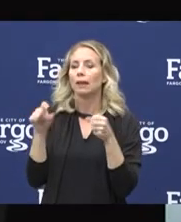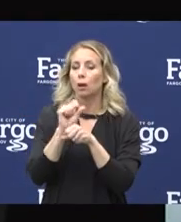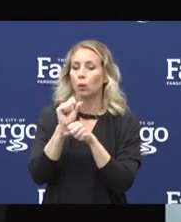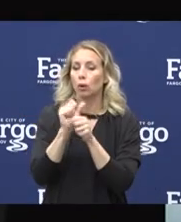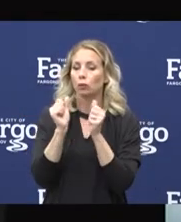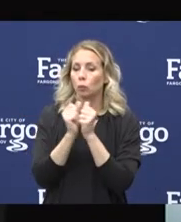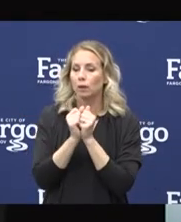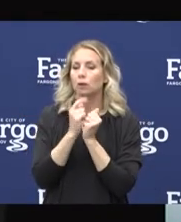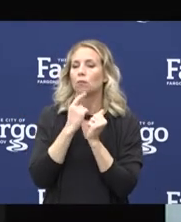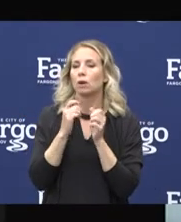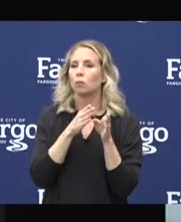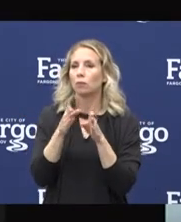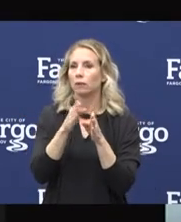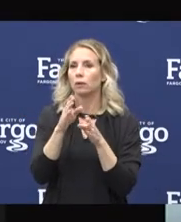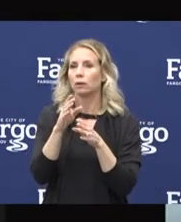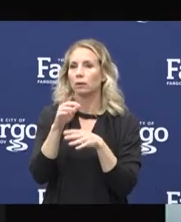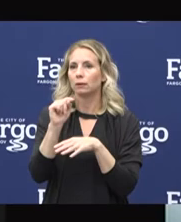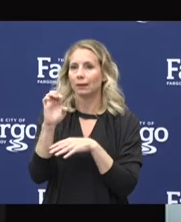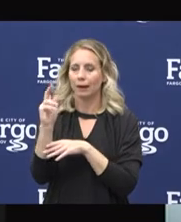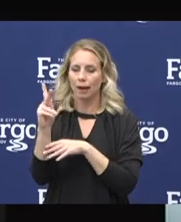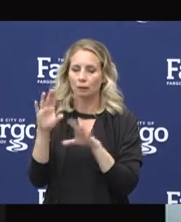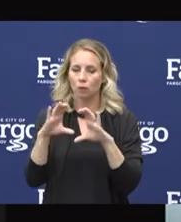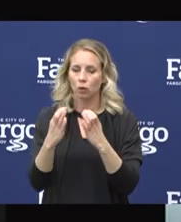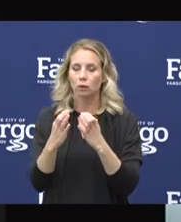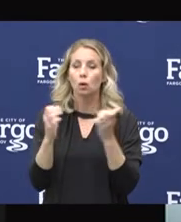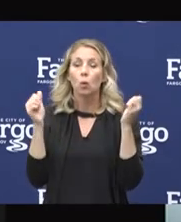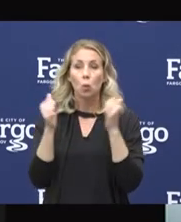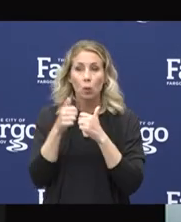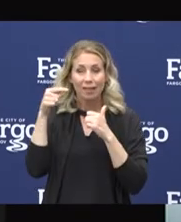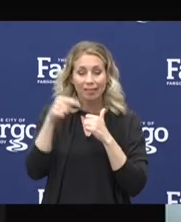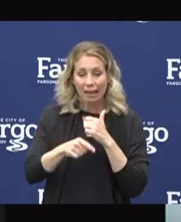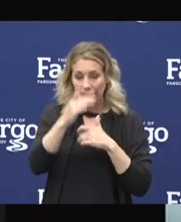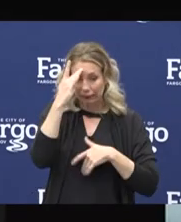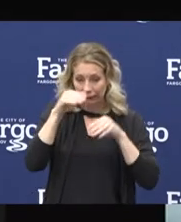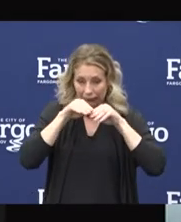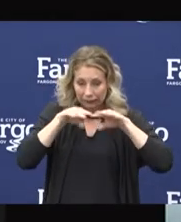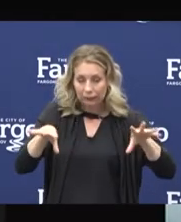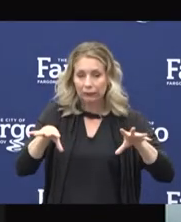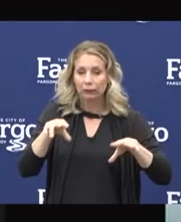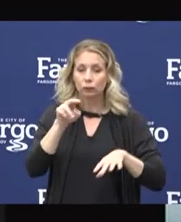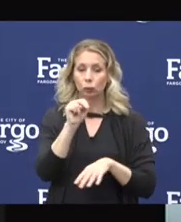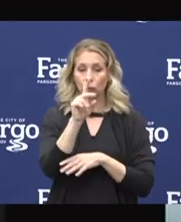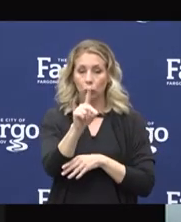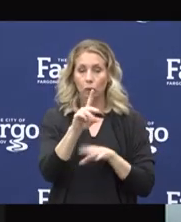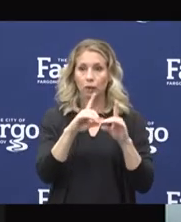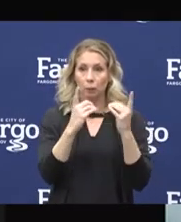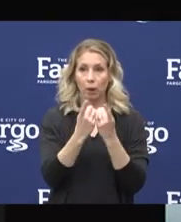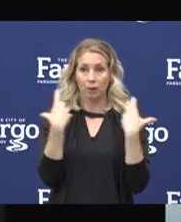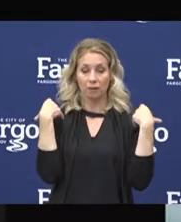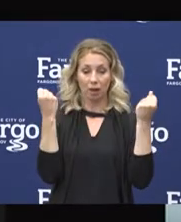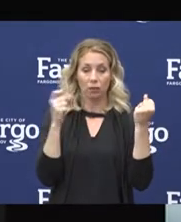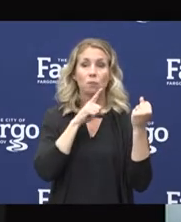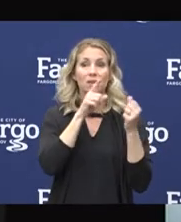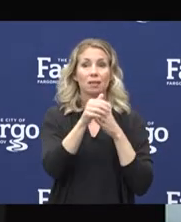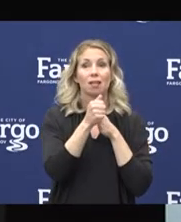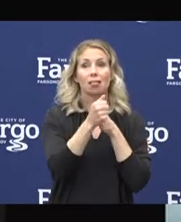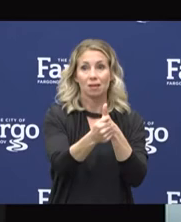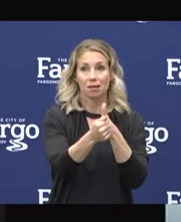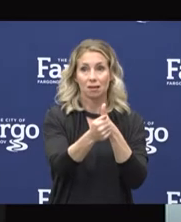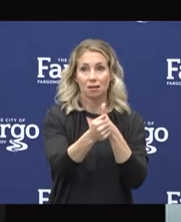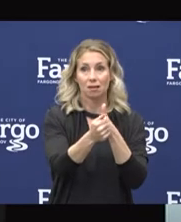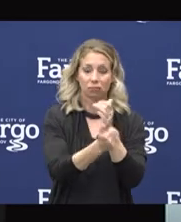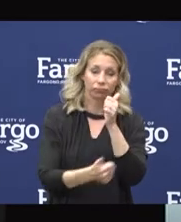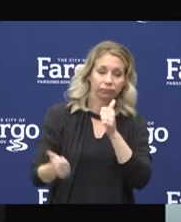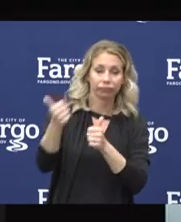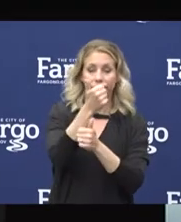So with the COVID pandemic, COVID-19, the North Dakota Department of Health is actually the lead organization in